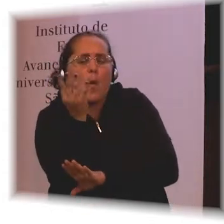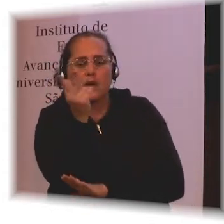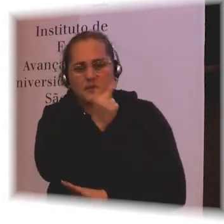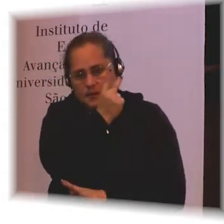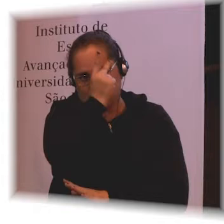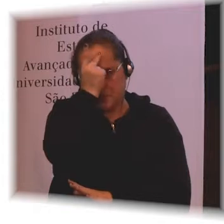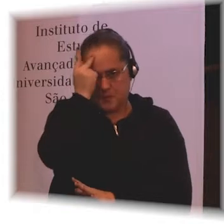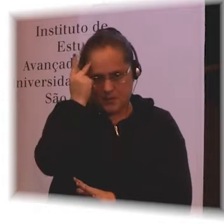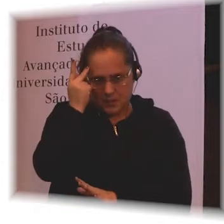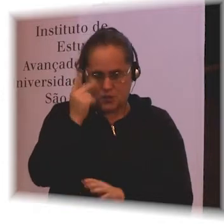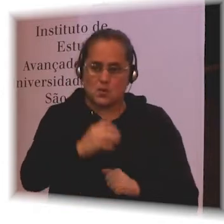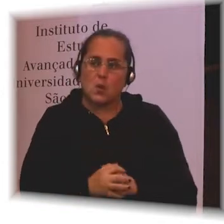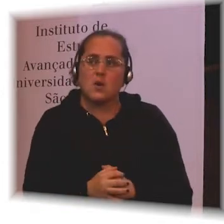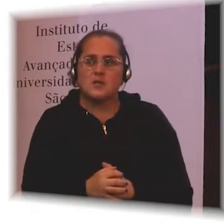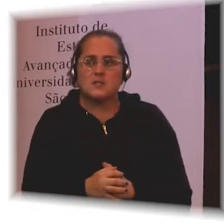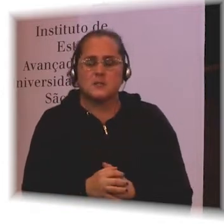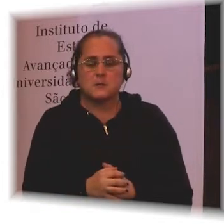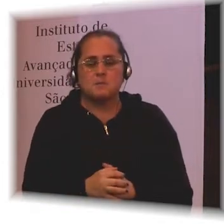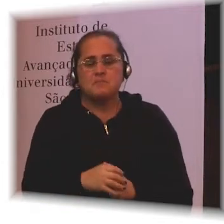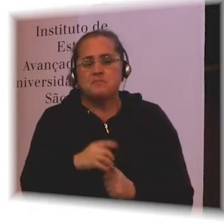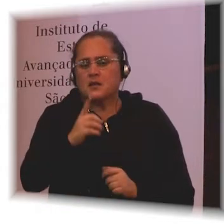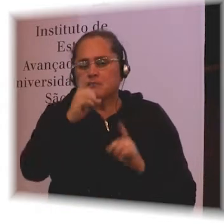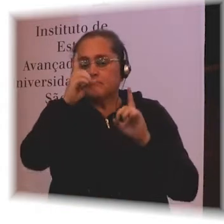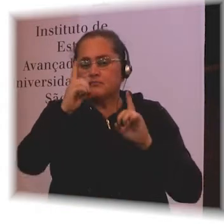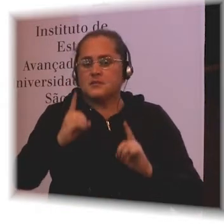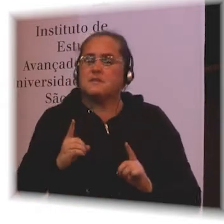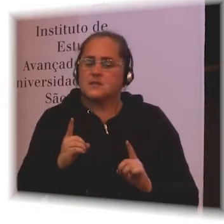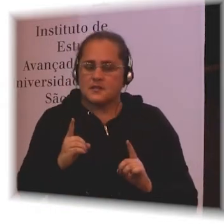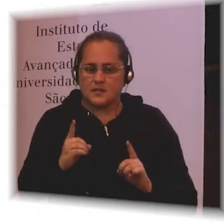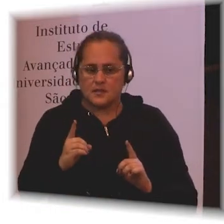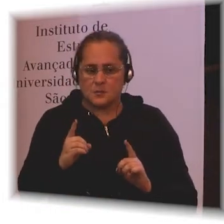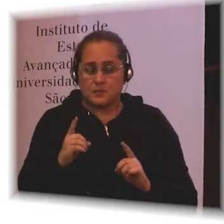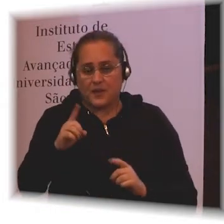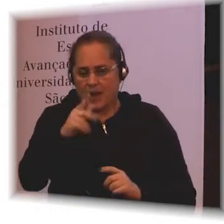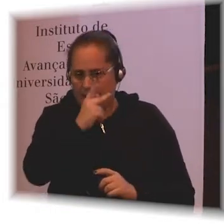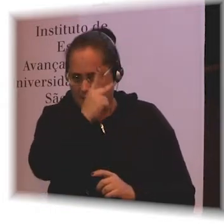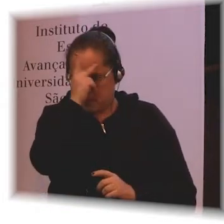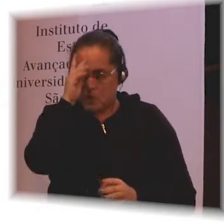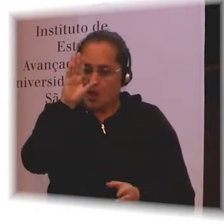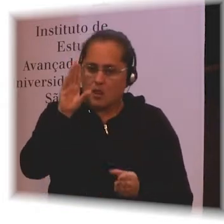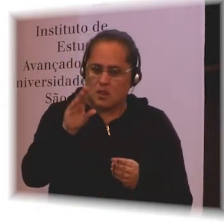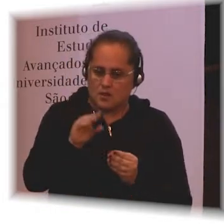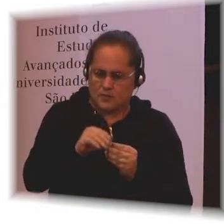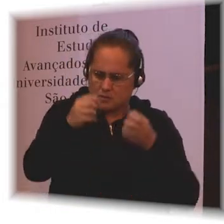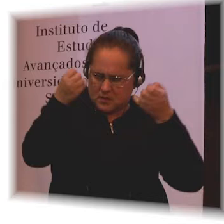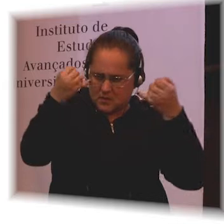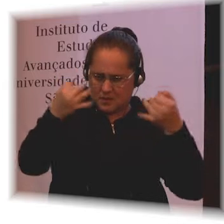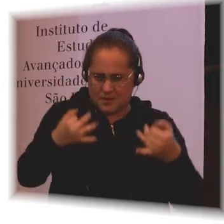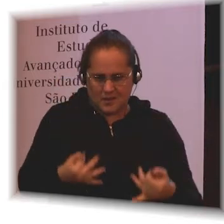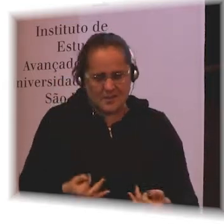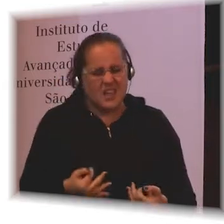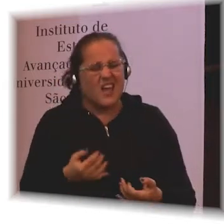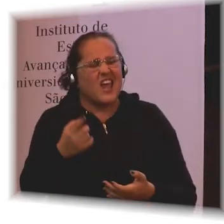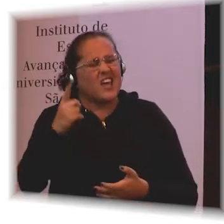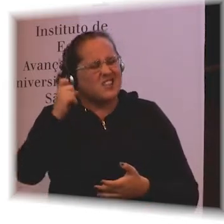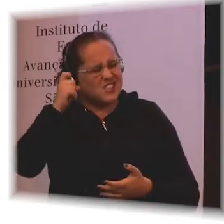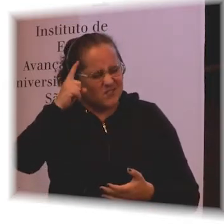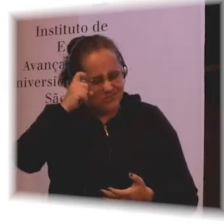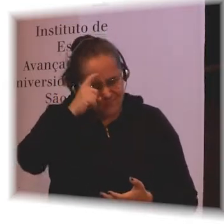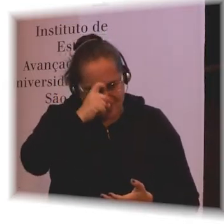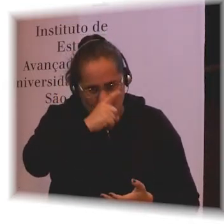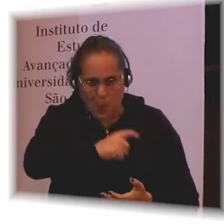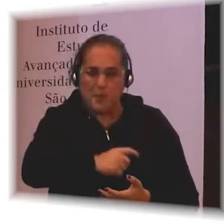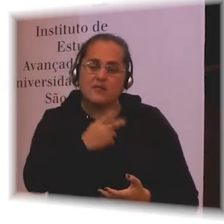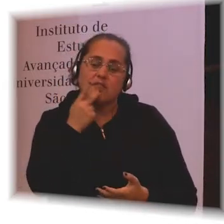Now the definition of disability is horrible. It's very complex. So it says people with